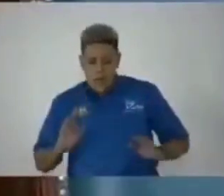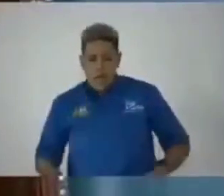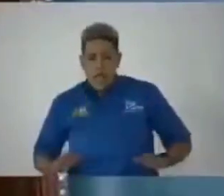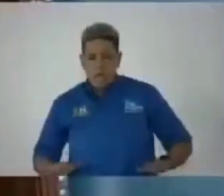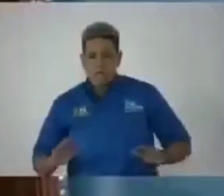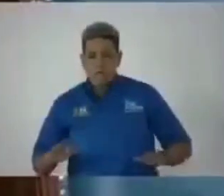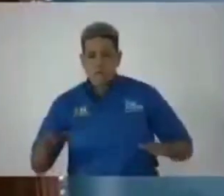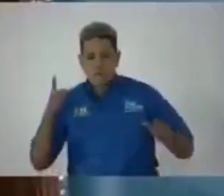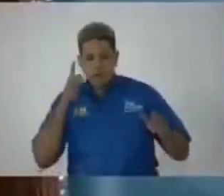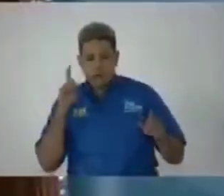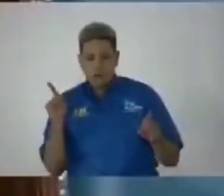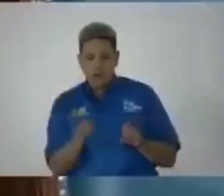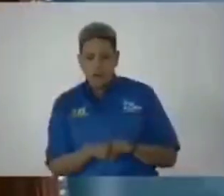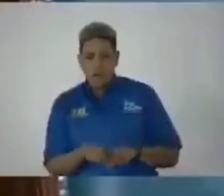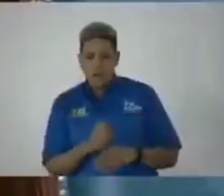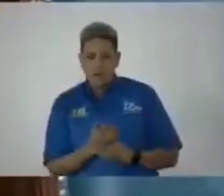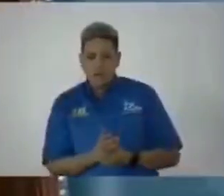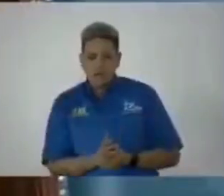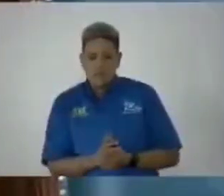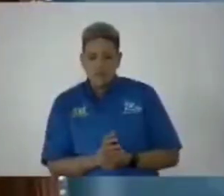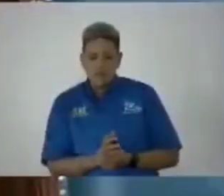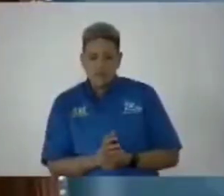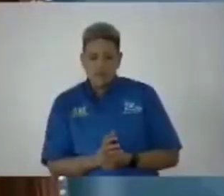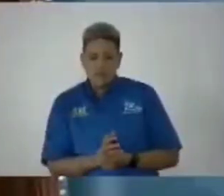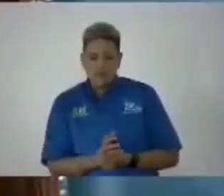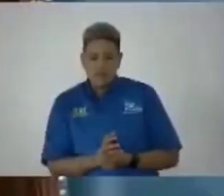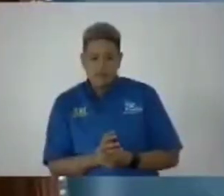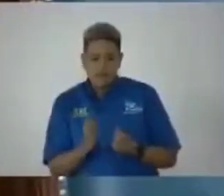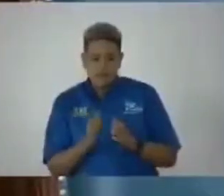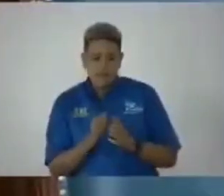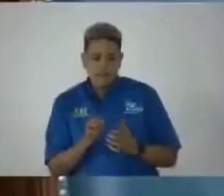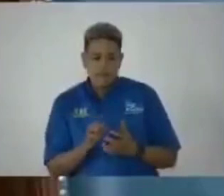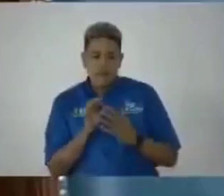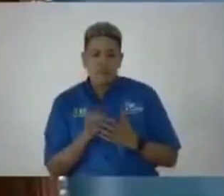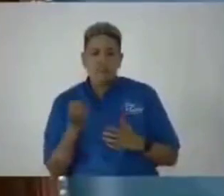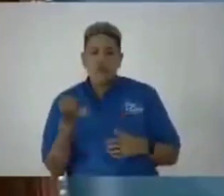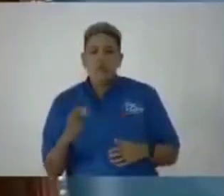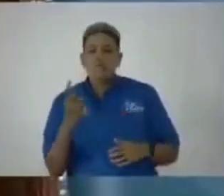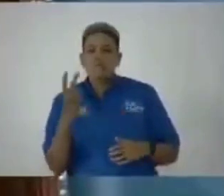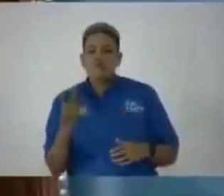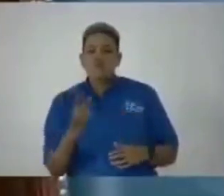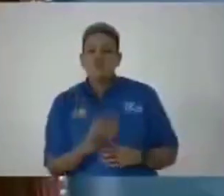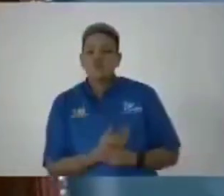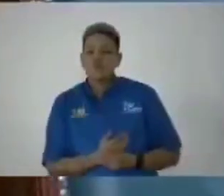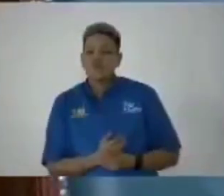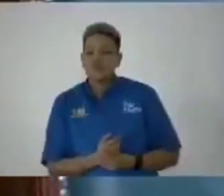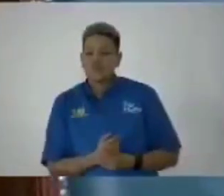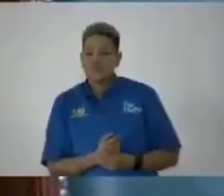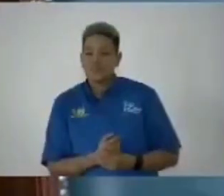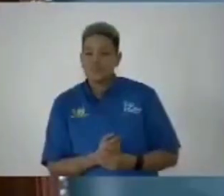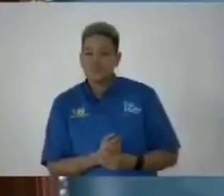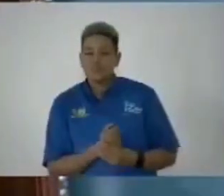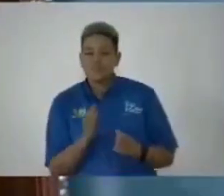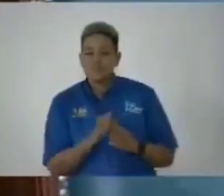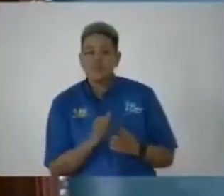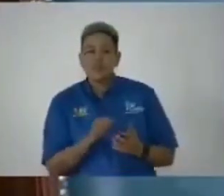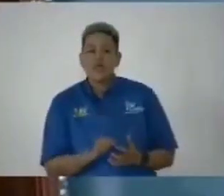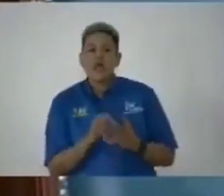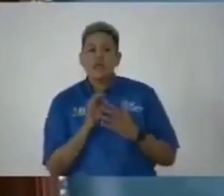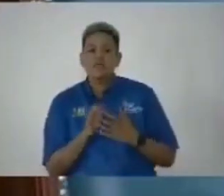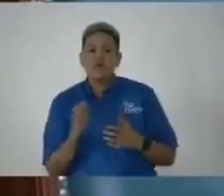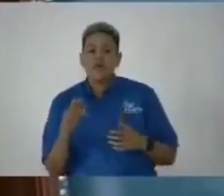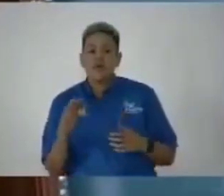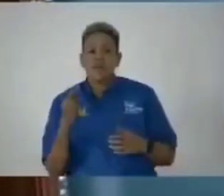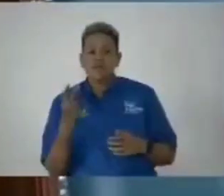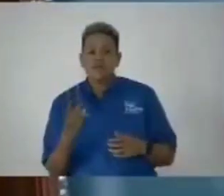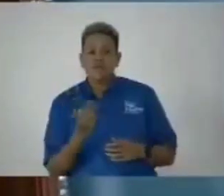agreement and well not all with the exception of two with the exception of